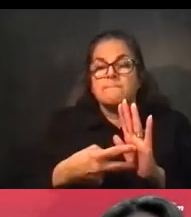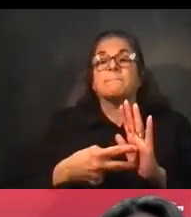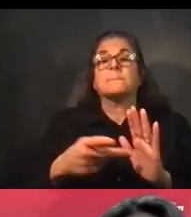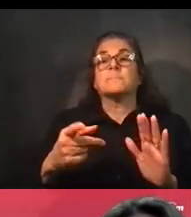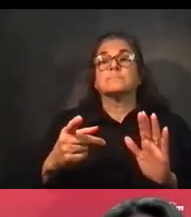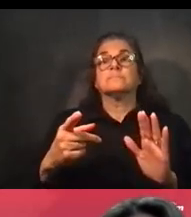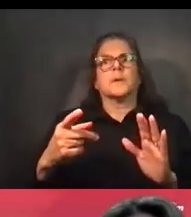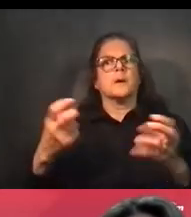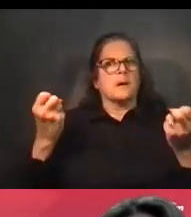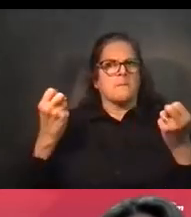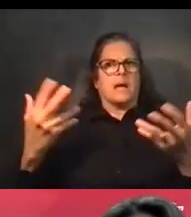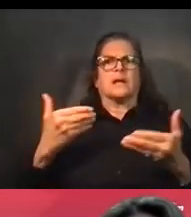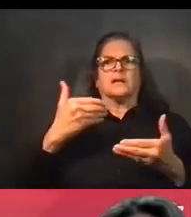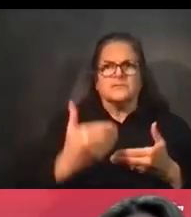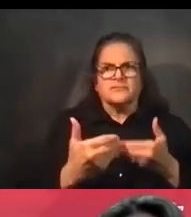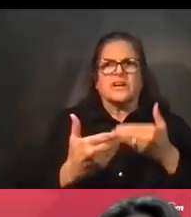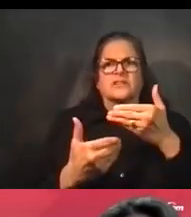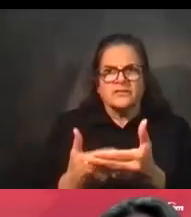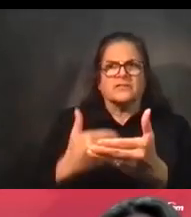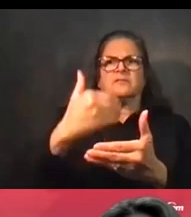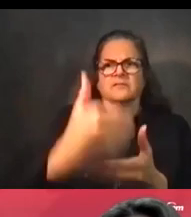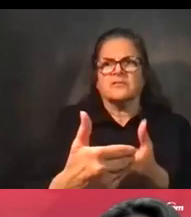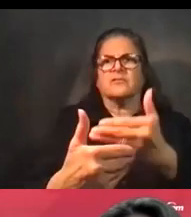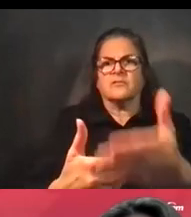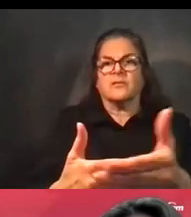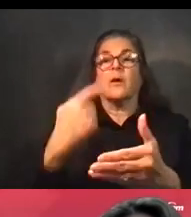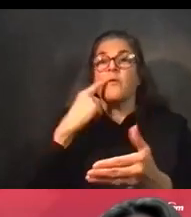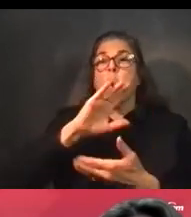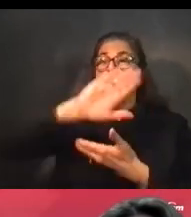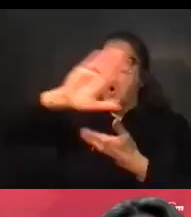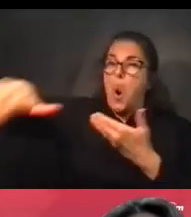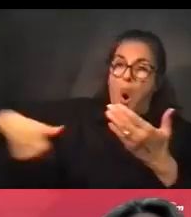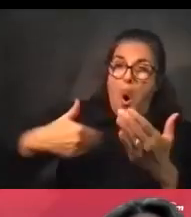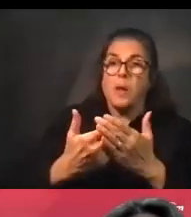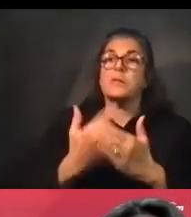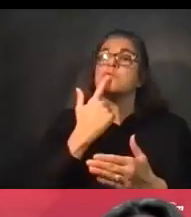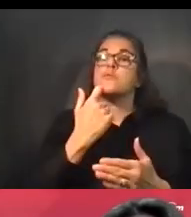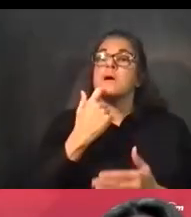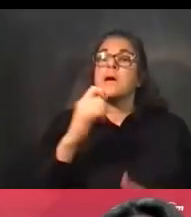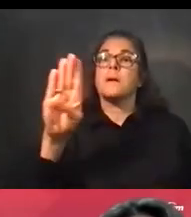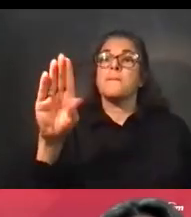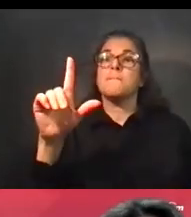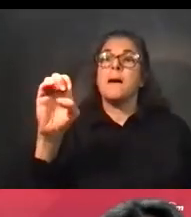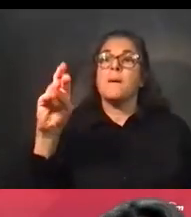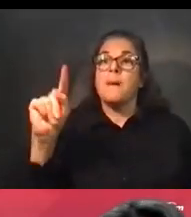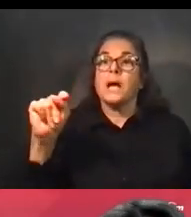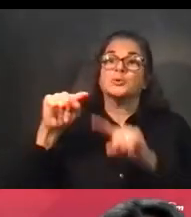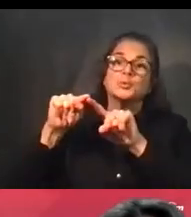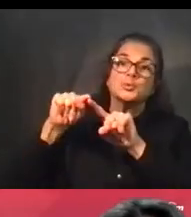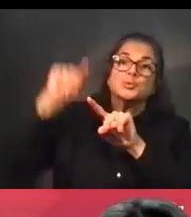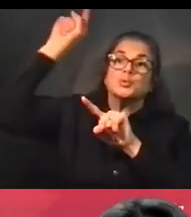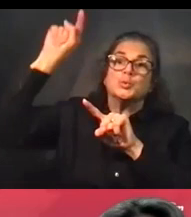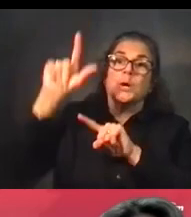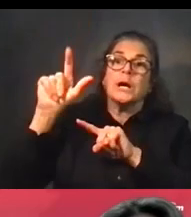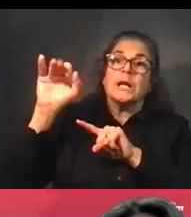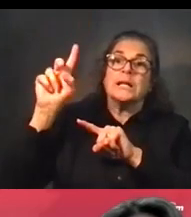program to rebuild all of the red and purple lines between Belmont and Linden. However, we are only in